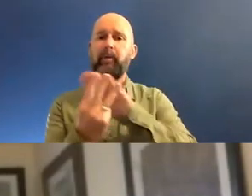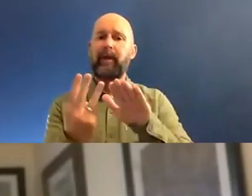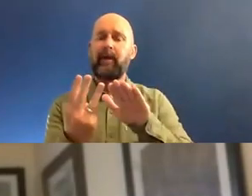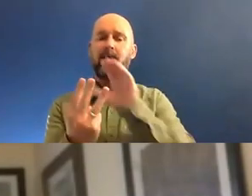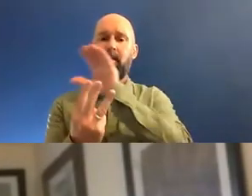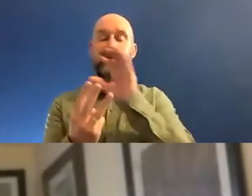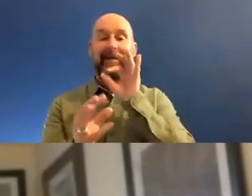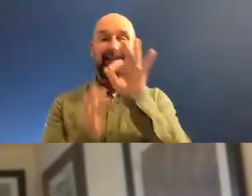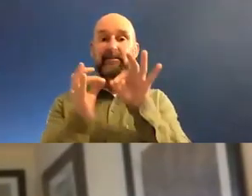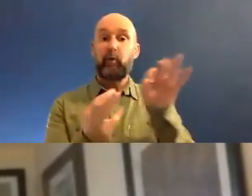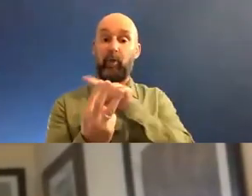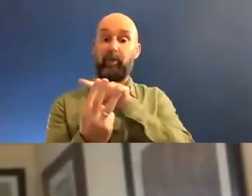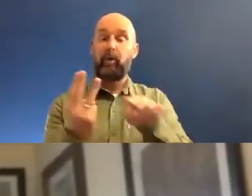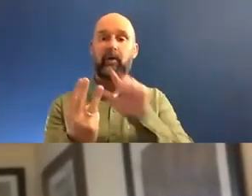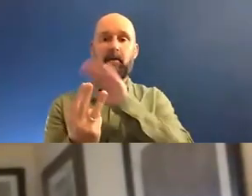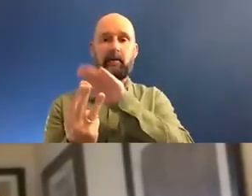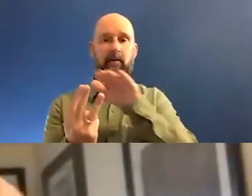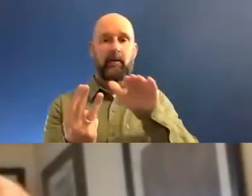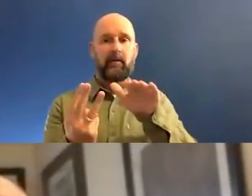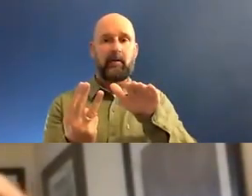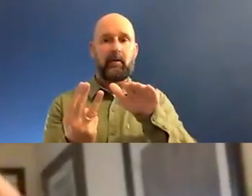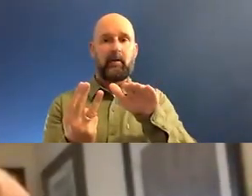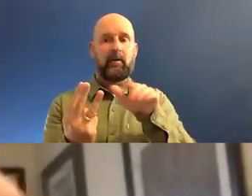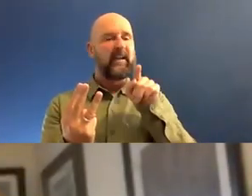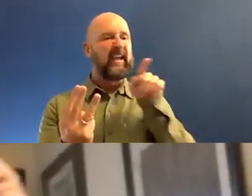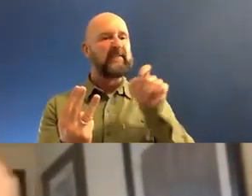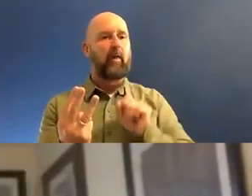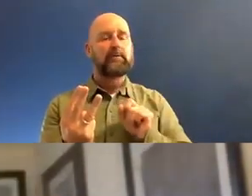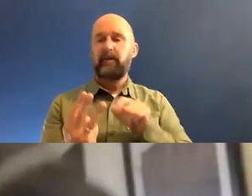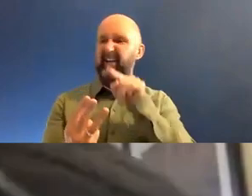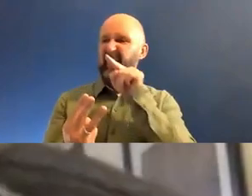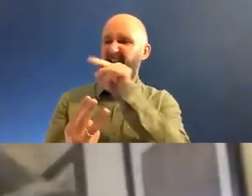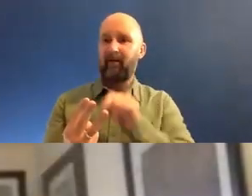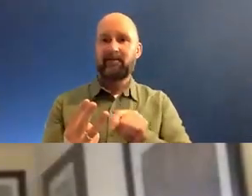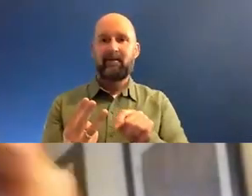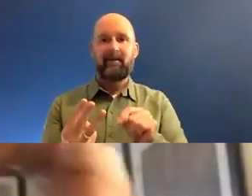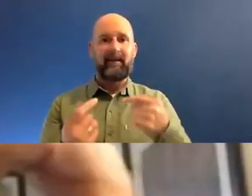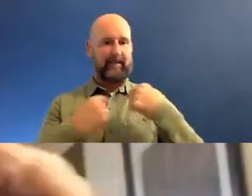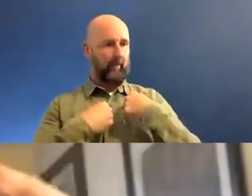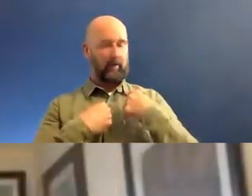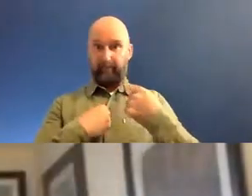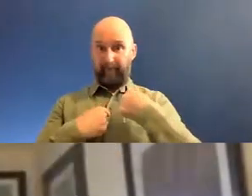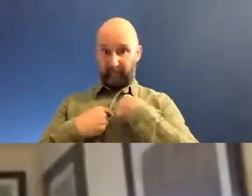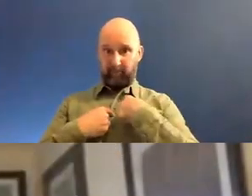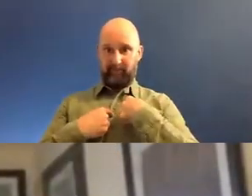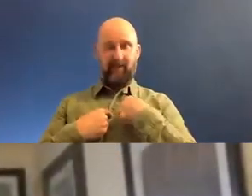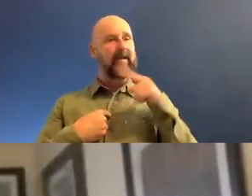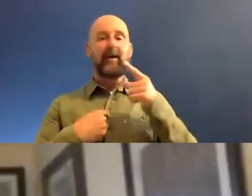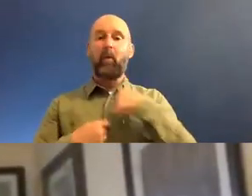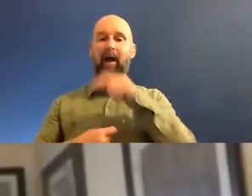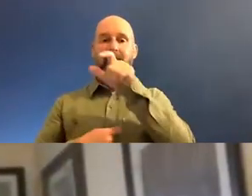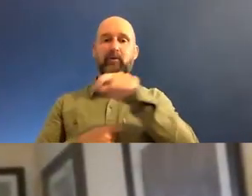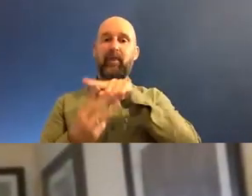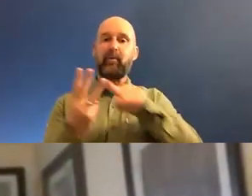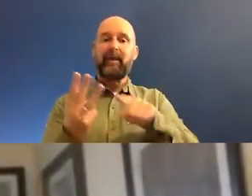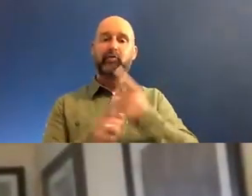were interviewed all said, pointed at me and said, oh, it's his fault. You know, I spoke to him 10 years ago and he, he